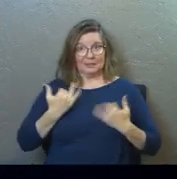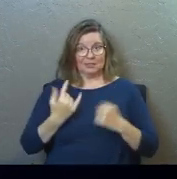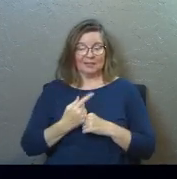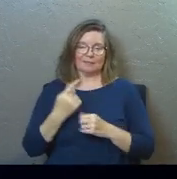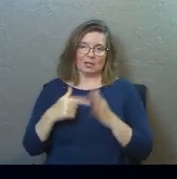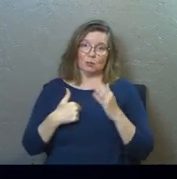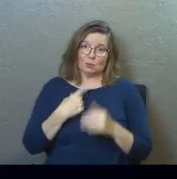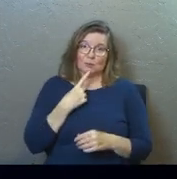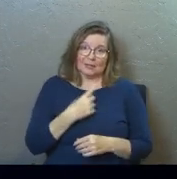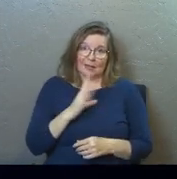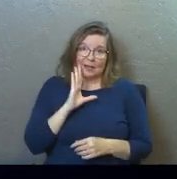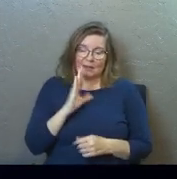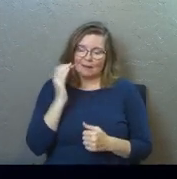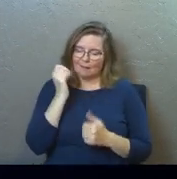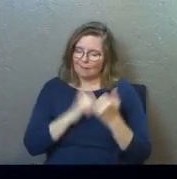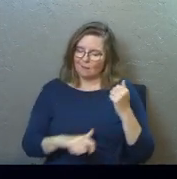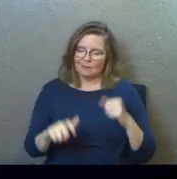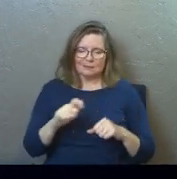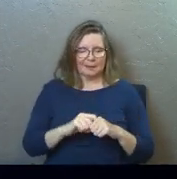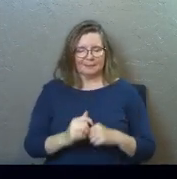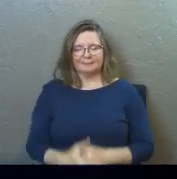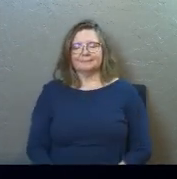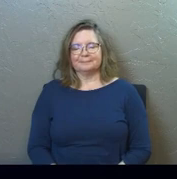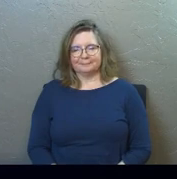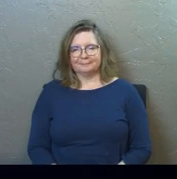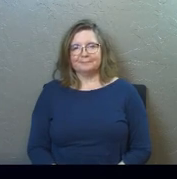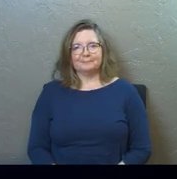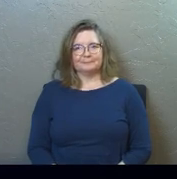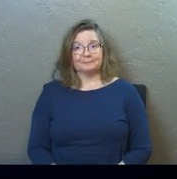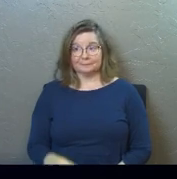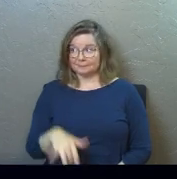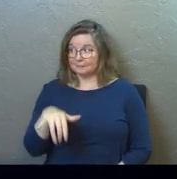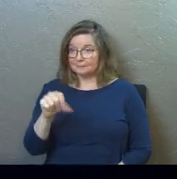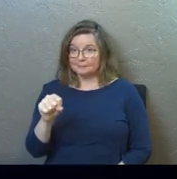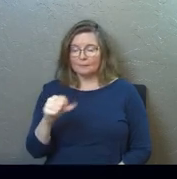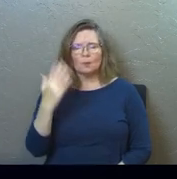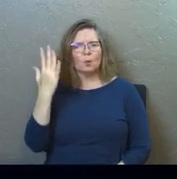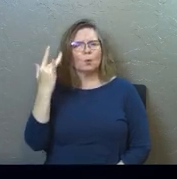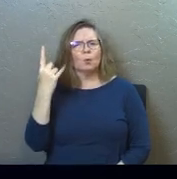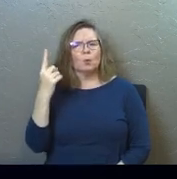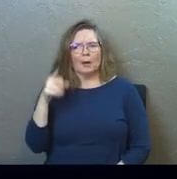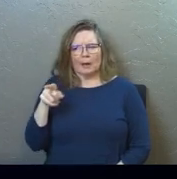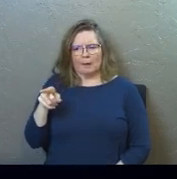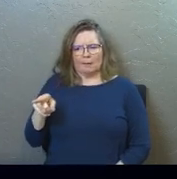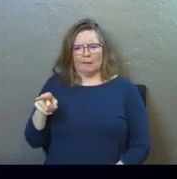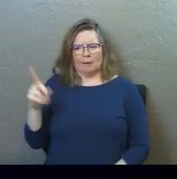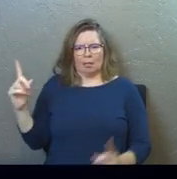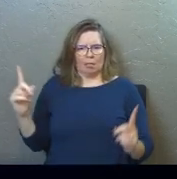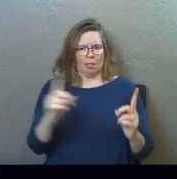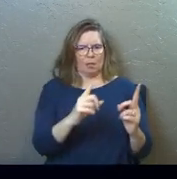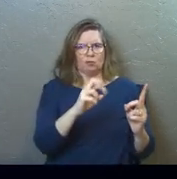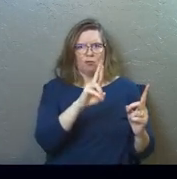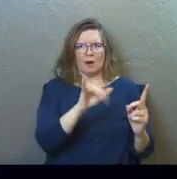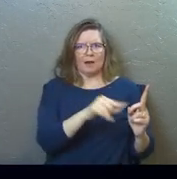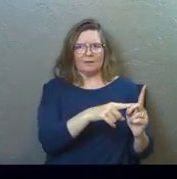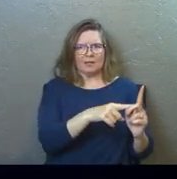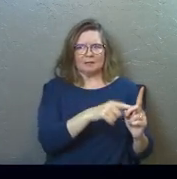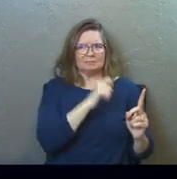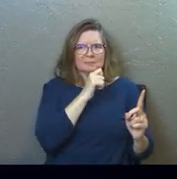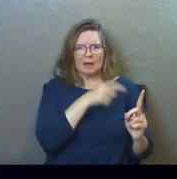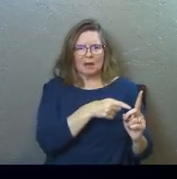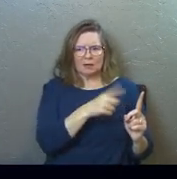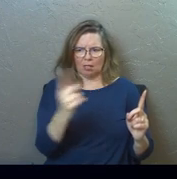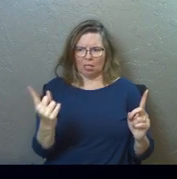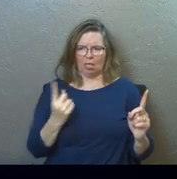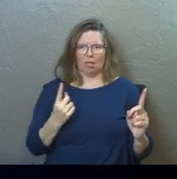today, that's what you're going to say, every single time, yes, and why doesn't Stuart go to Ravi, why does he come to